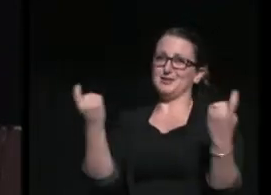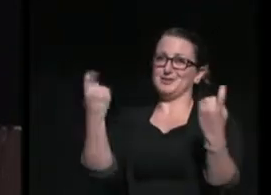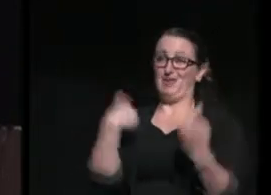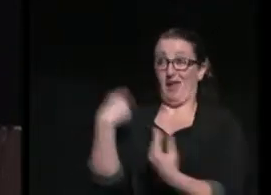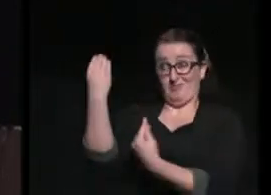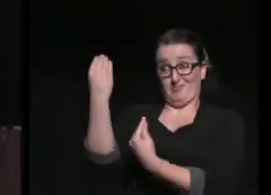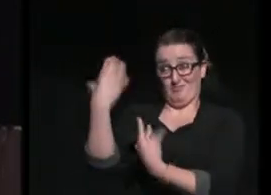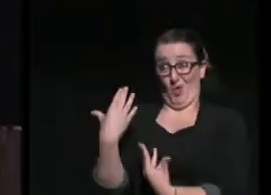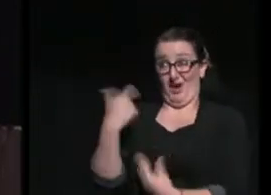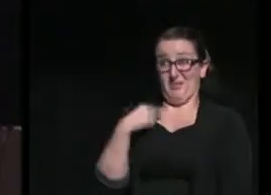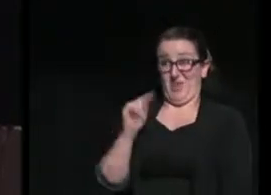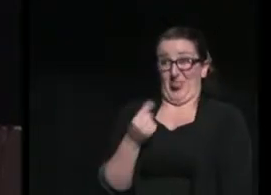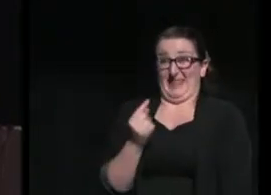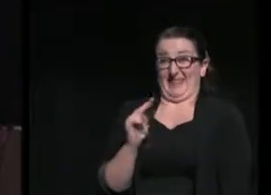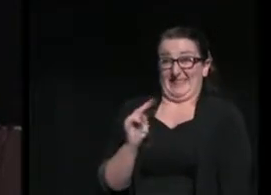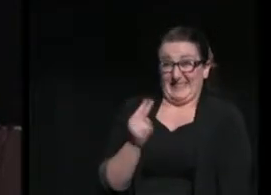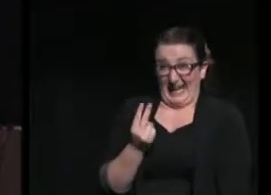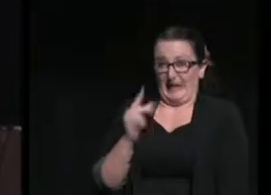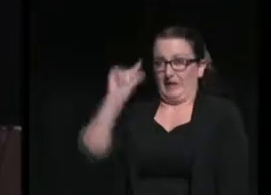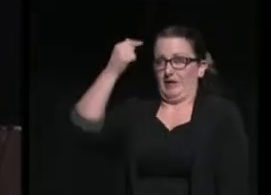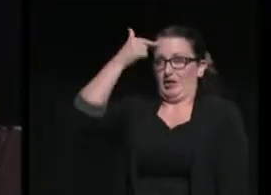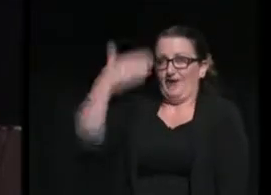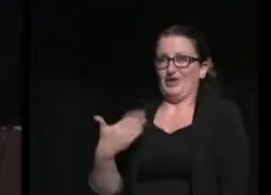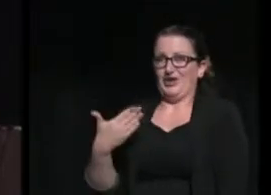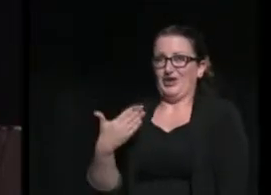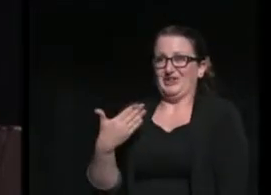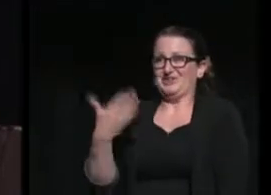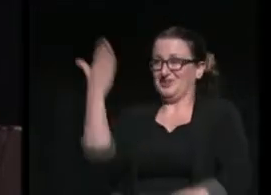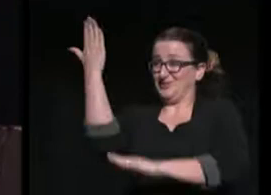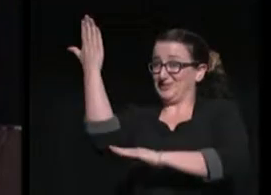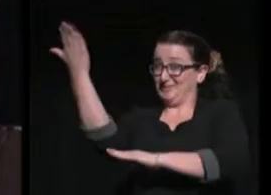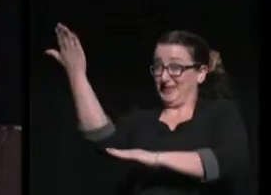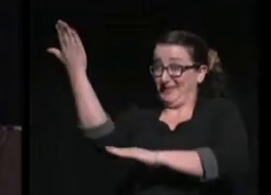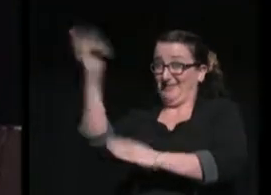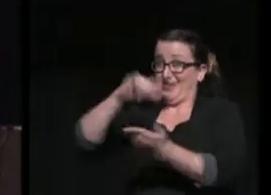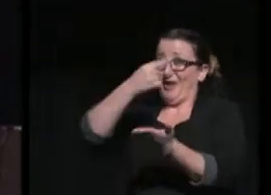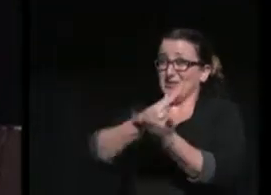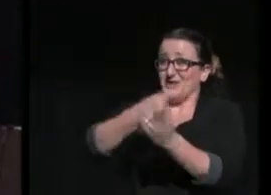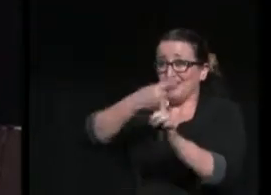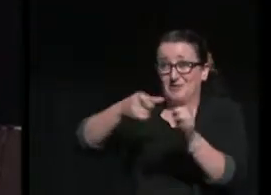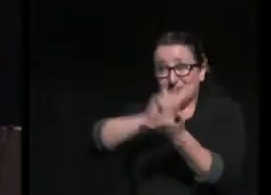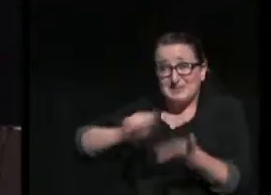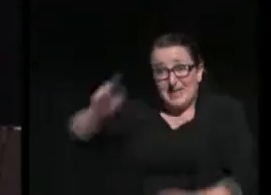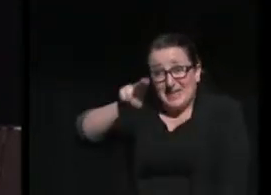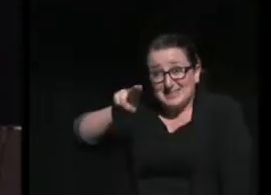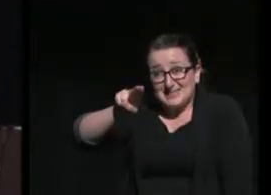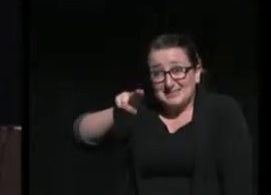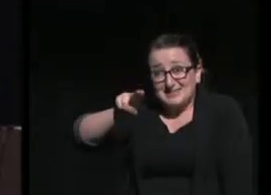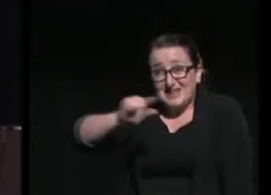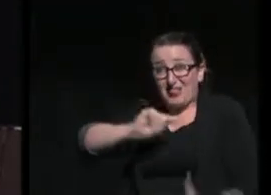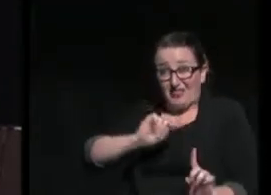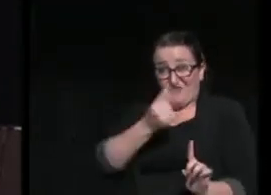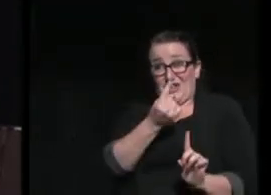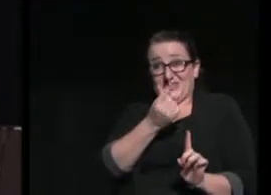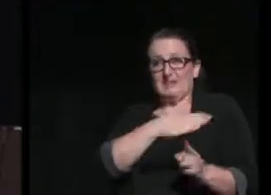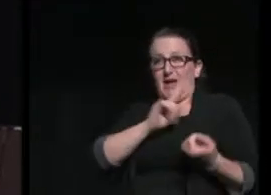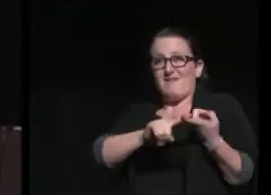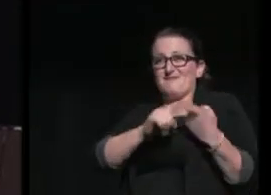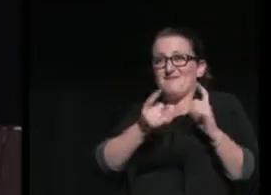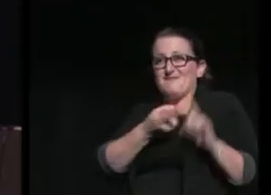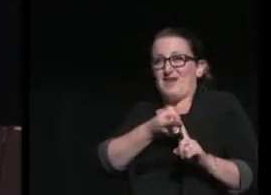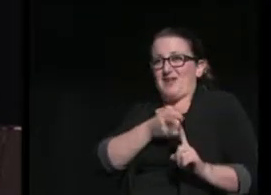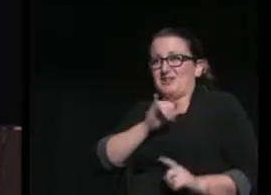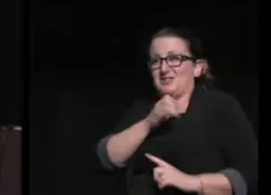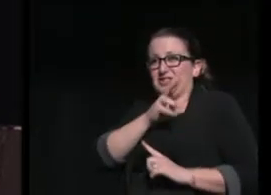the second sitting governor to ever speak at commencement at Stockton and the first since my friend Governor Jim